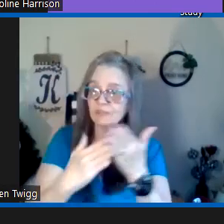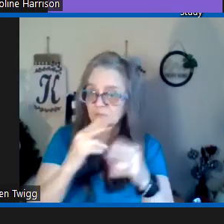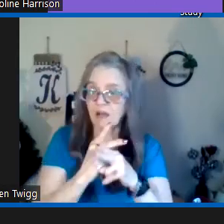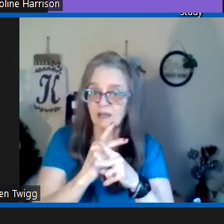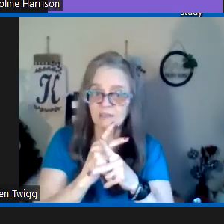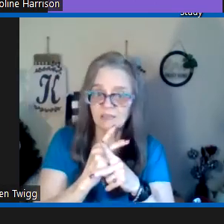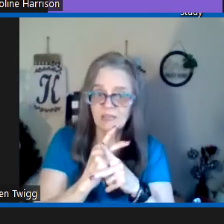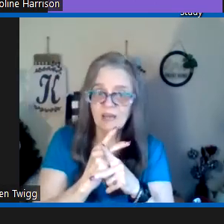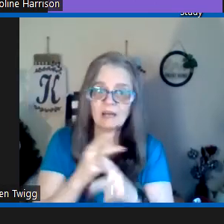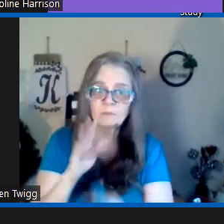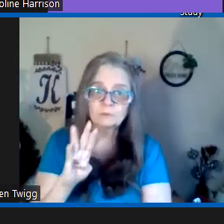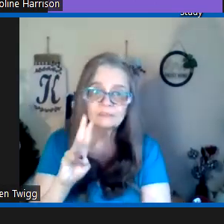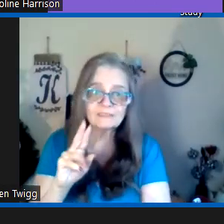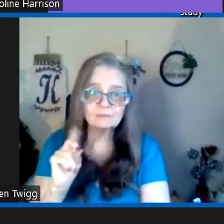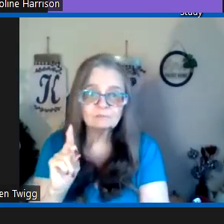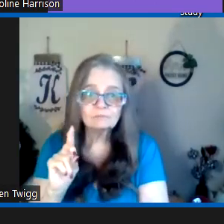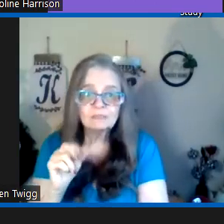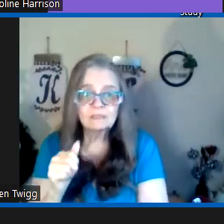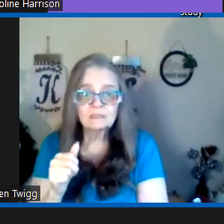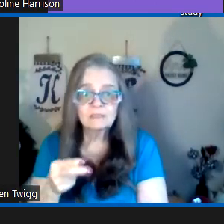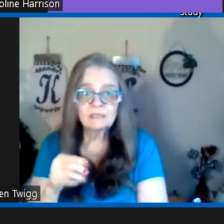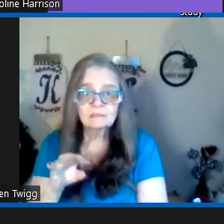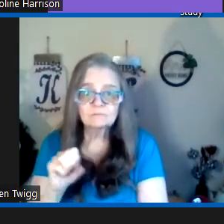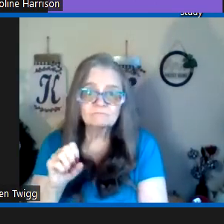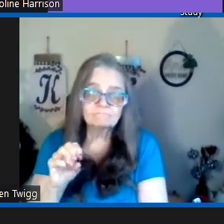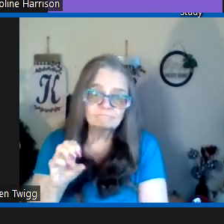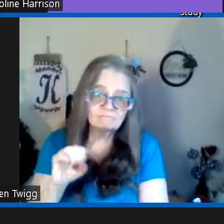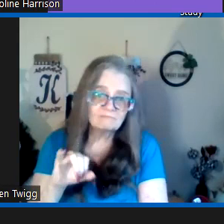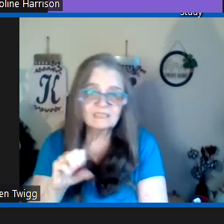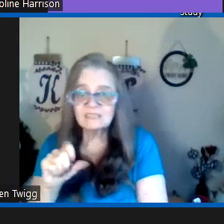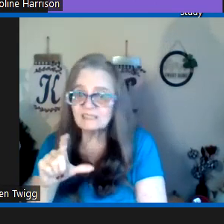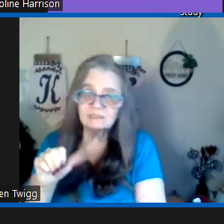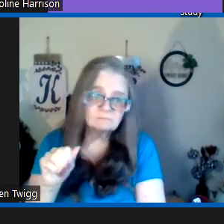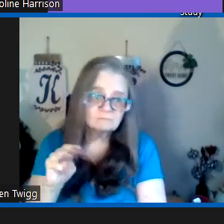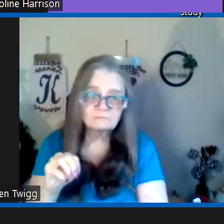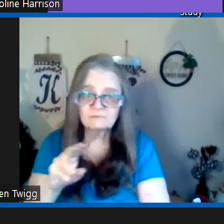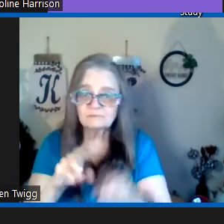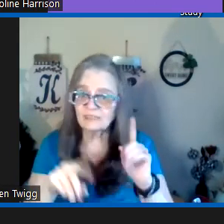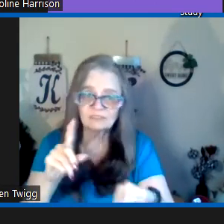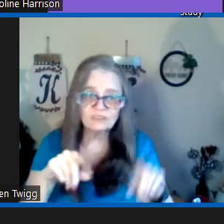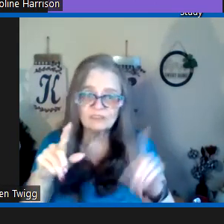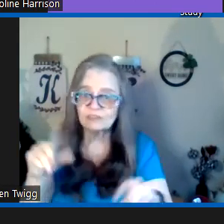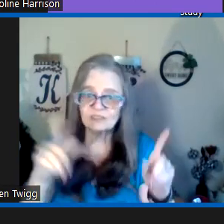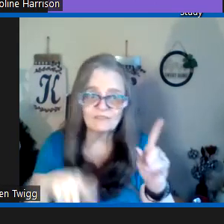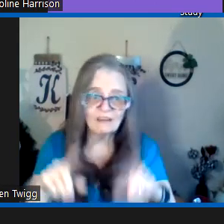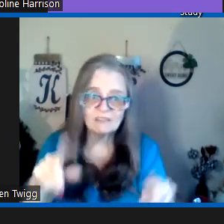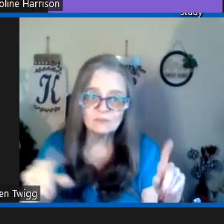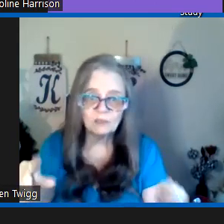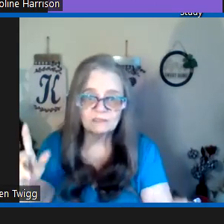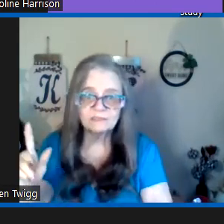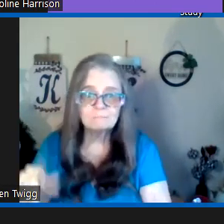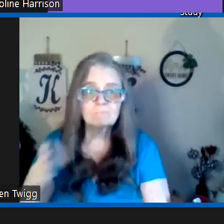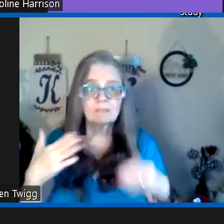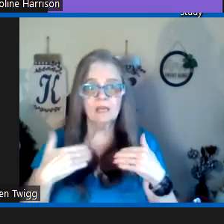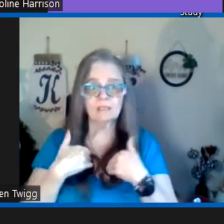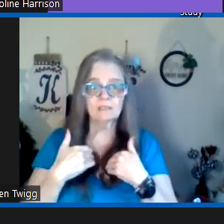of some kind uh buddhism um islam just there's just various